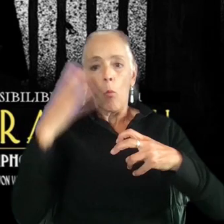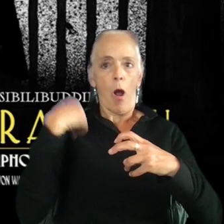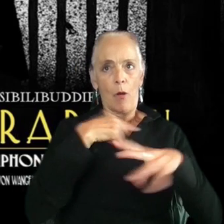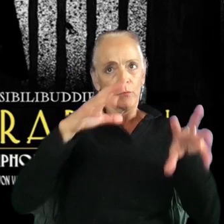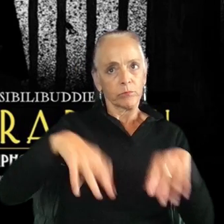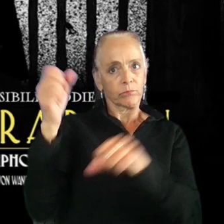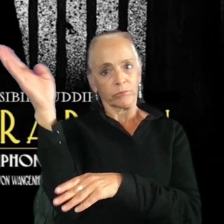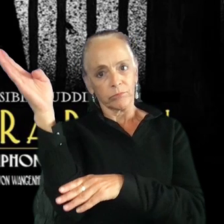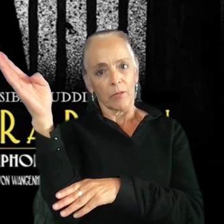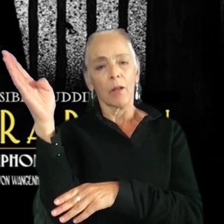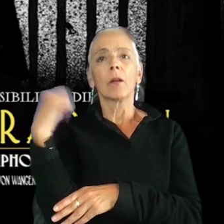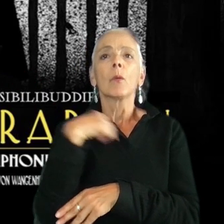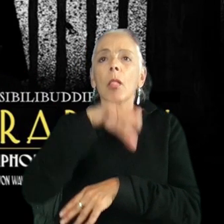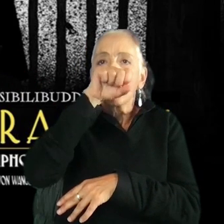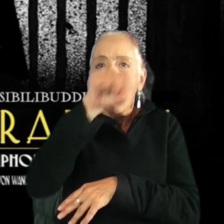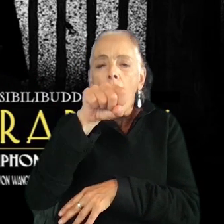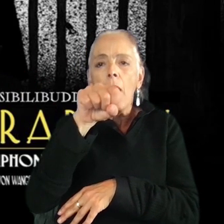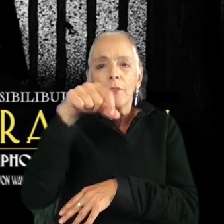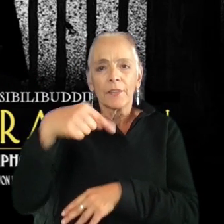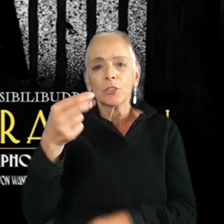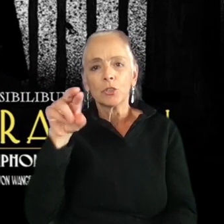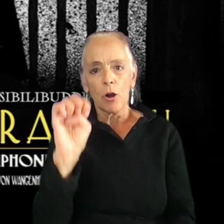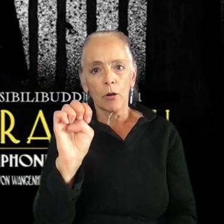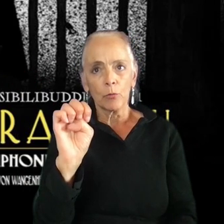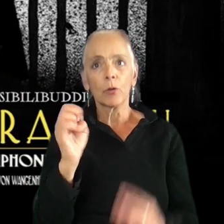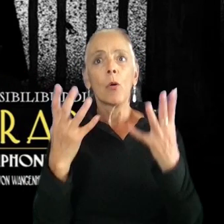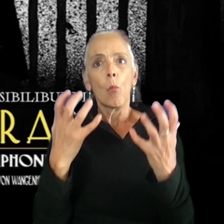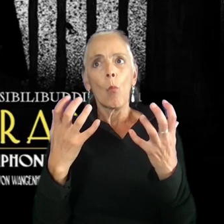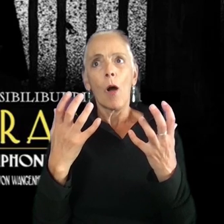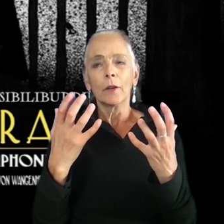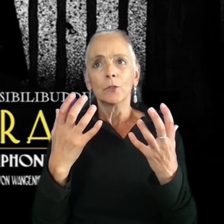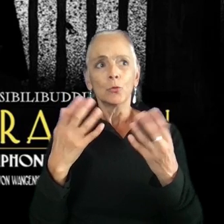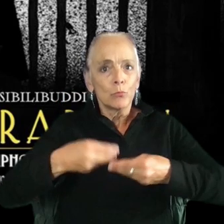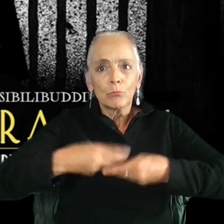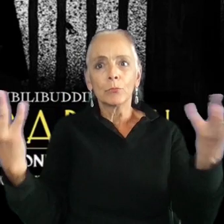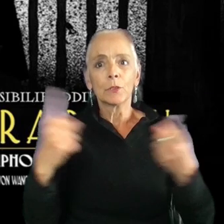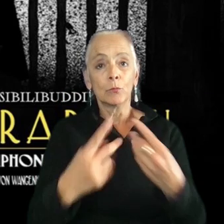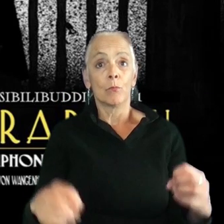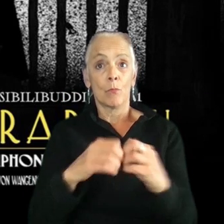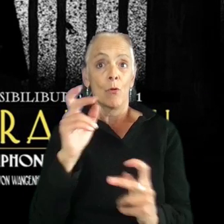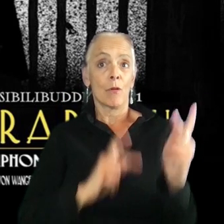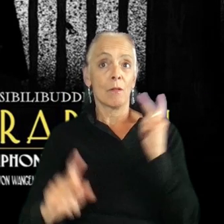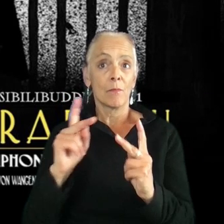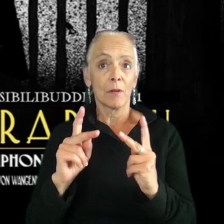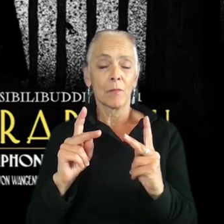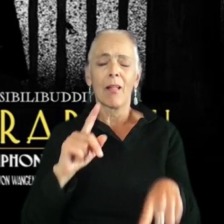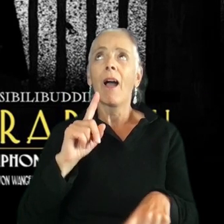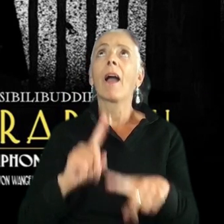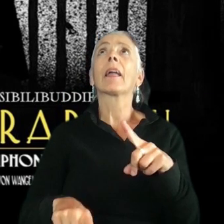is because we love the genre. And we want to be able to bring it to more people. And I cannot stress,